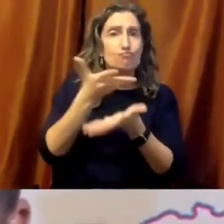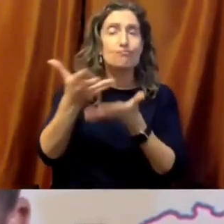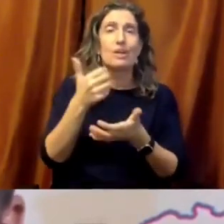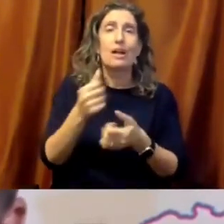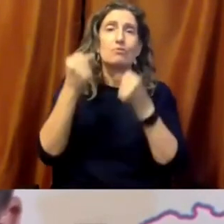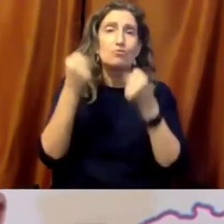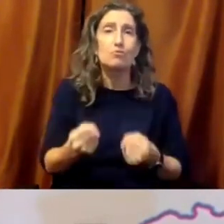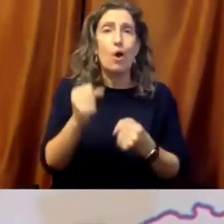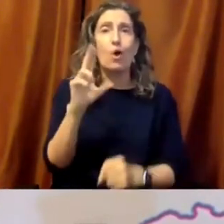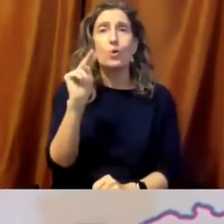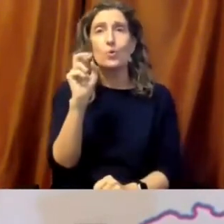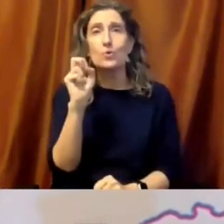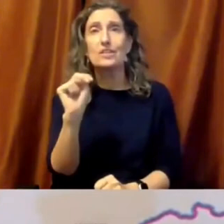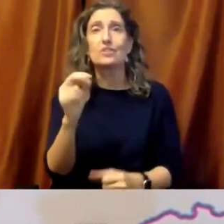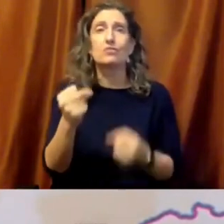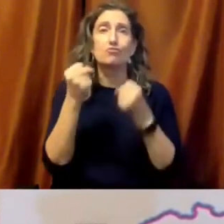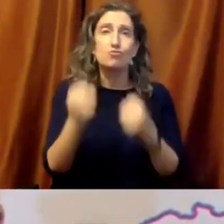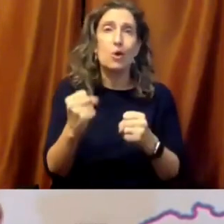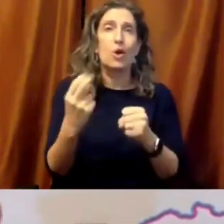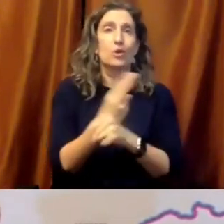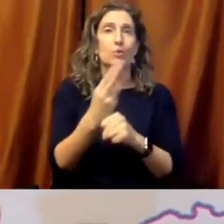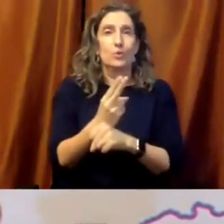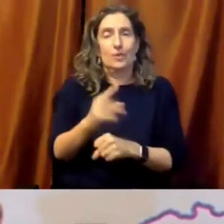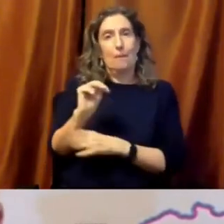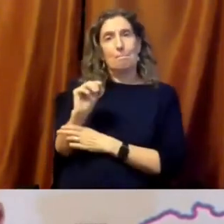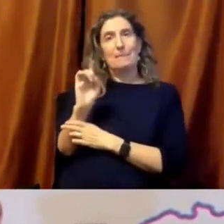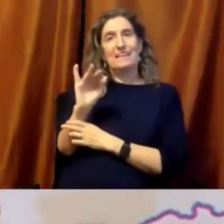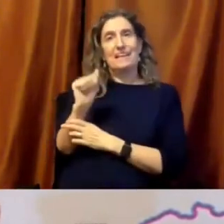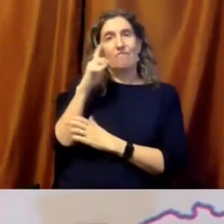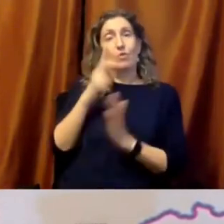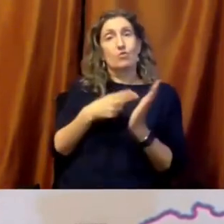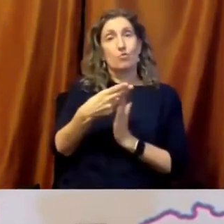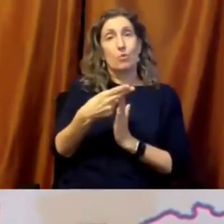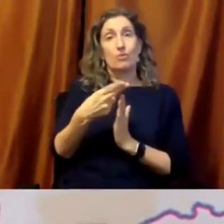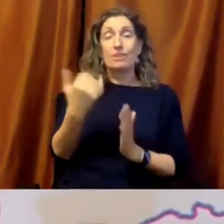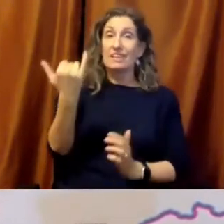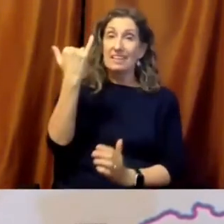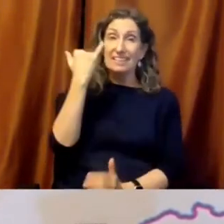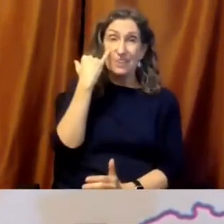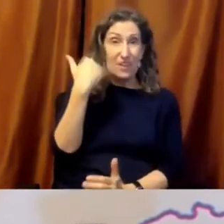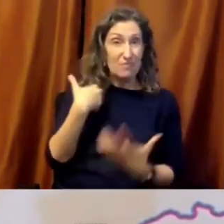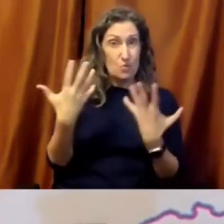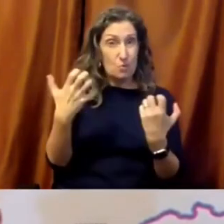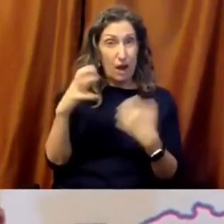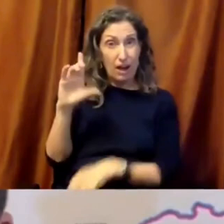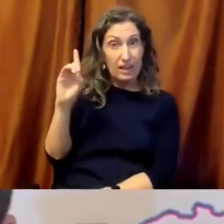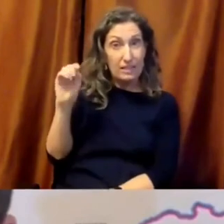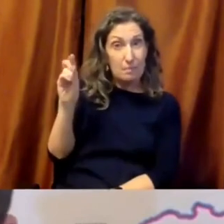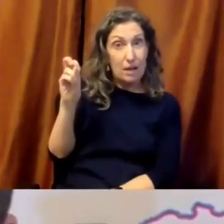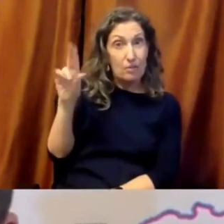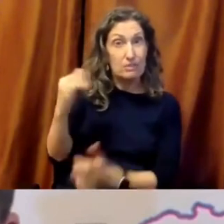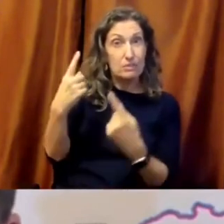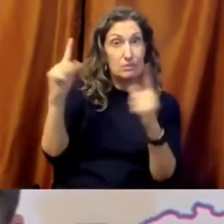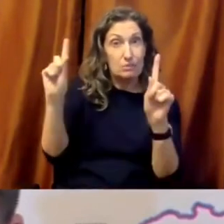democracy are straightforward, and they're built around the lessons most of us learned in school. Public